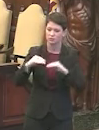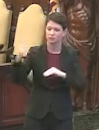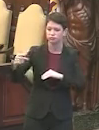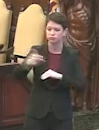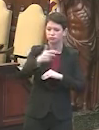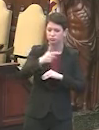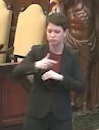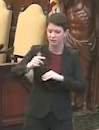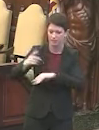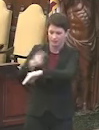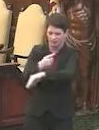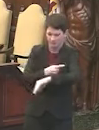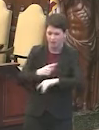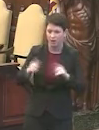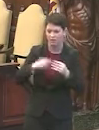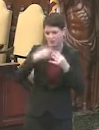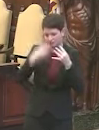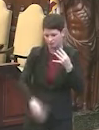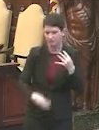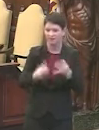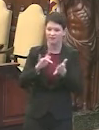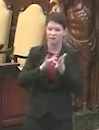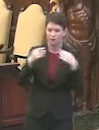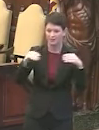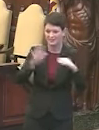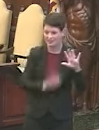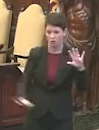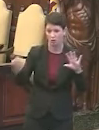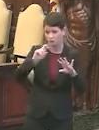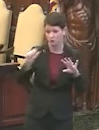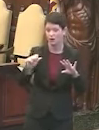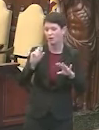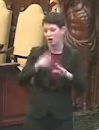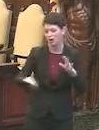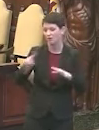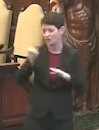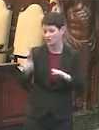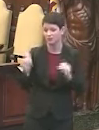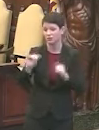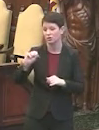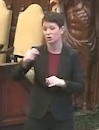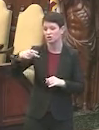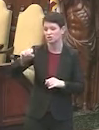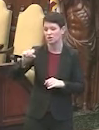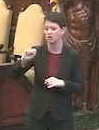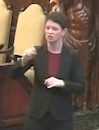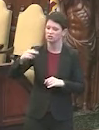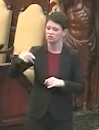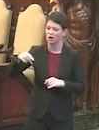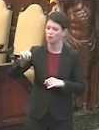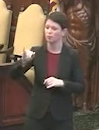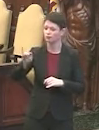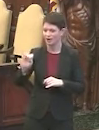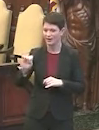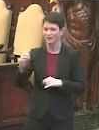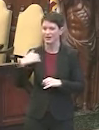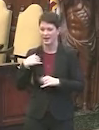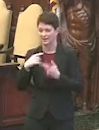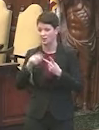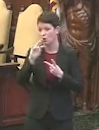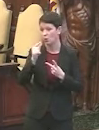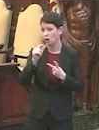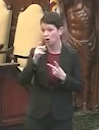And then we have the expanding list of pharmacies that are offering vaccination. ShopRite has three locations, Walgreens 11 locations,